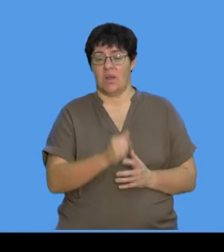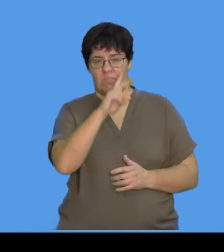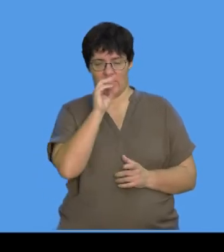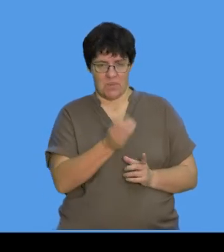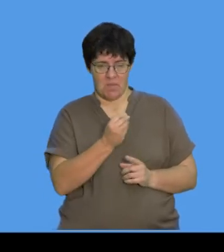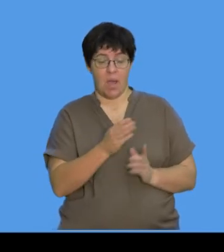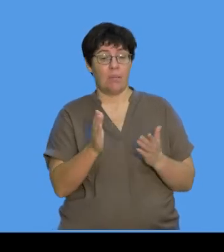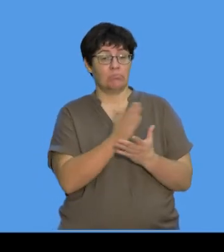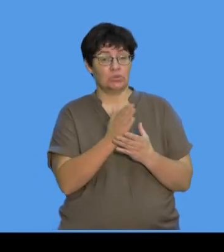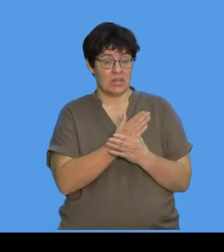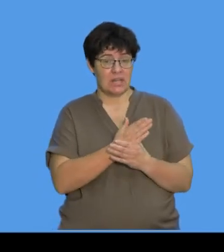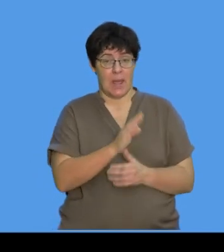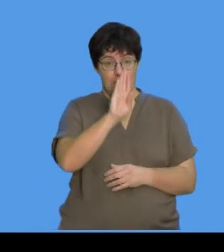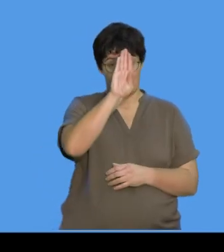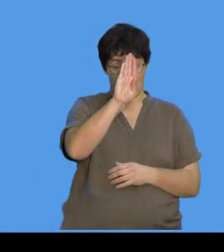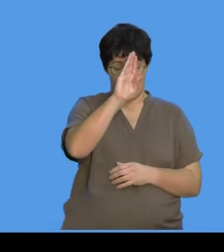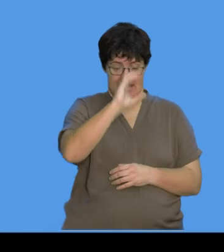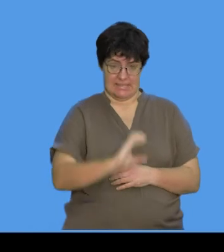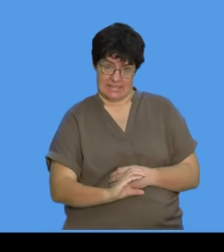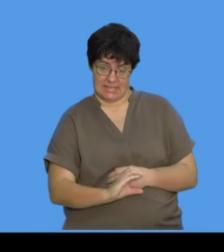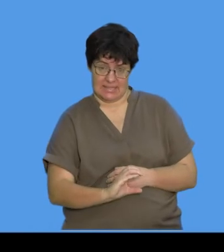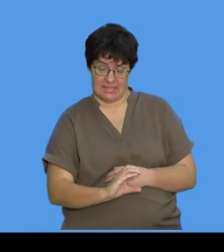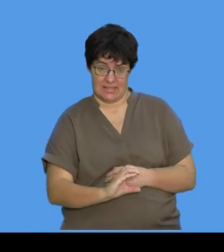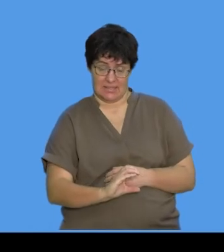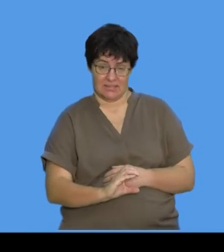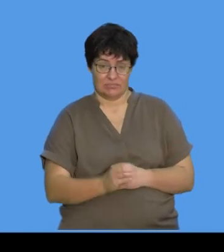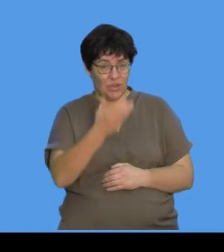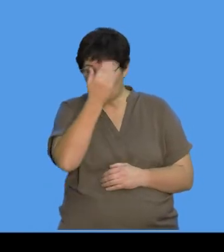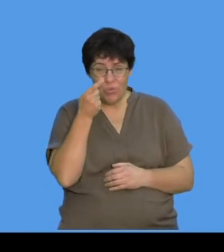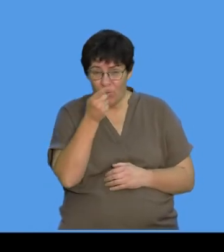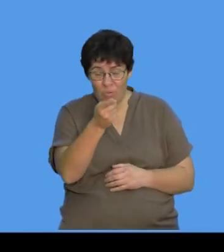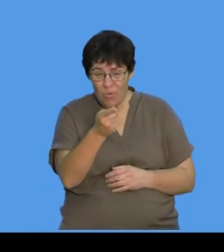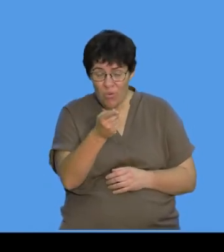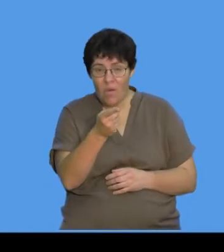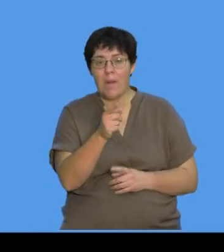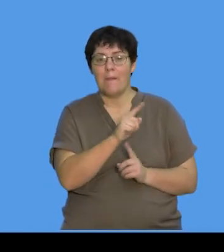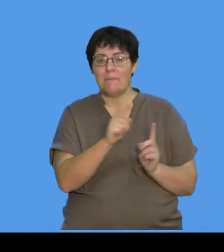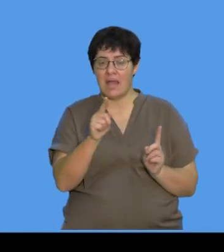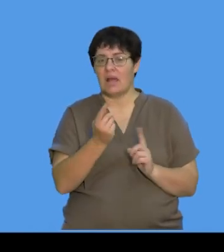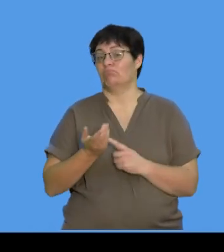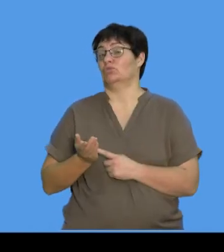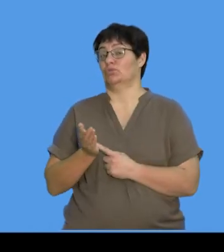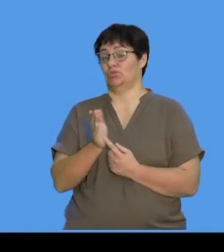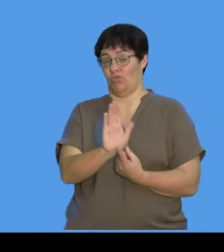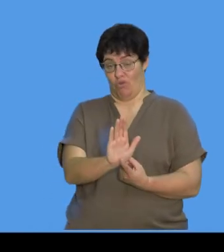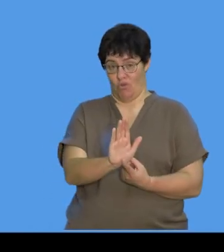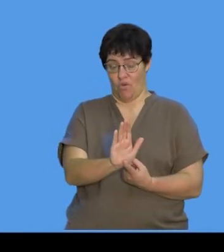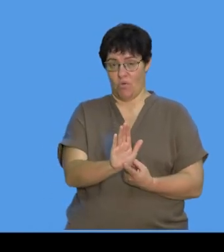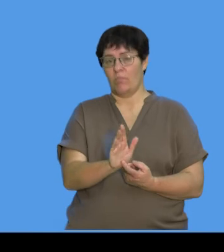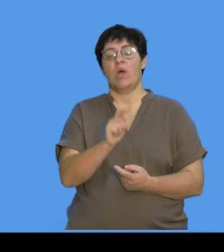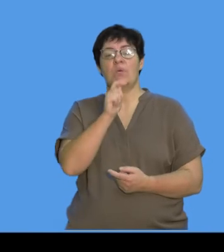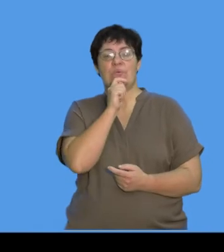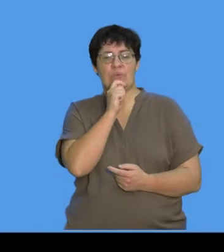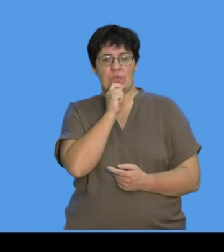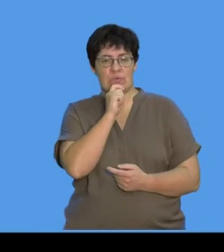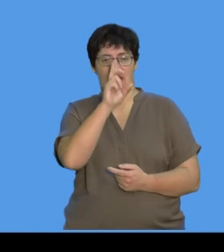between B and C. Now, I don't know if you guys know this, but I'm going to show you how to use the damn